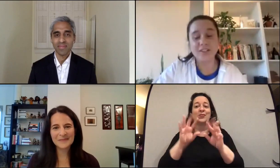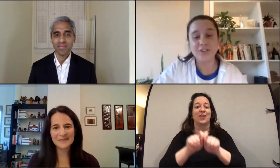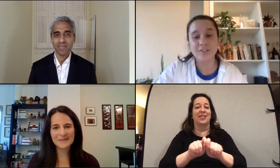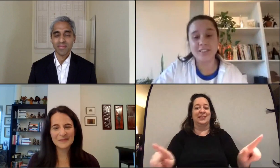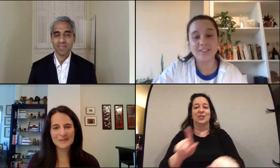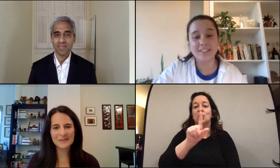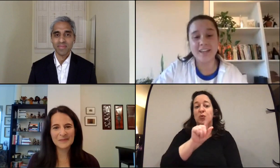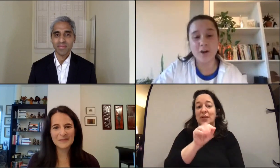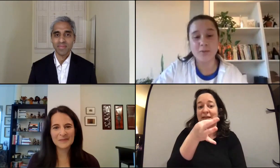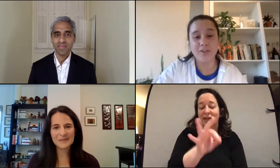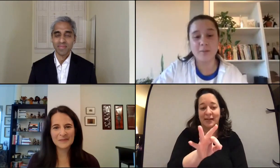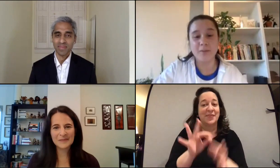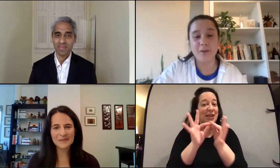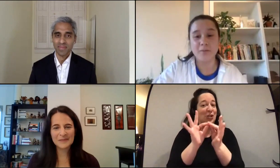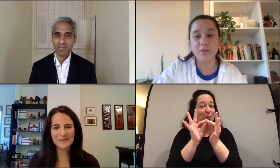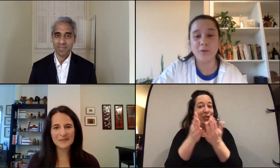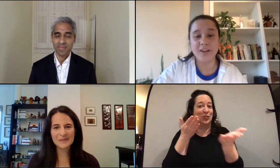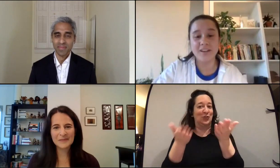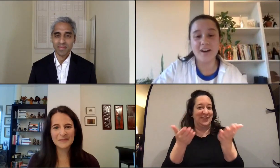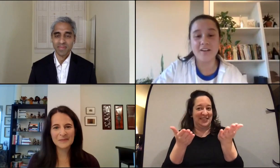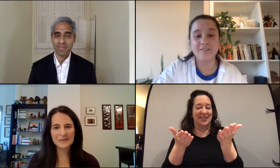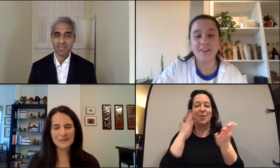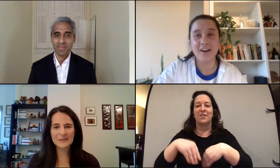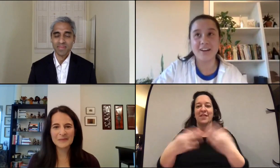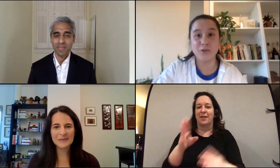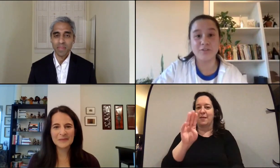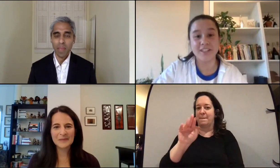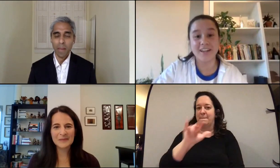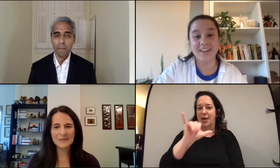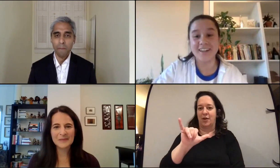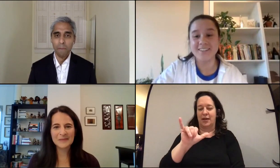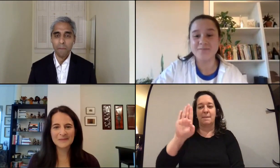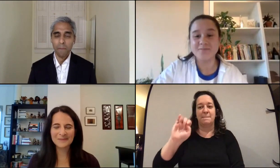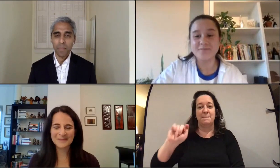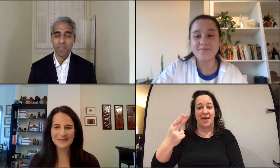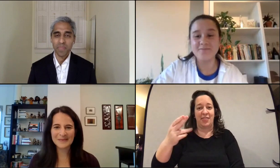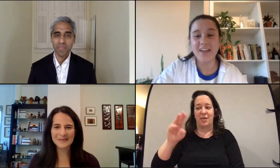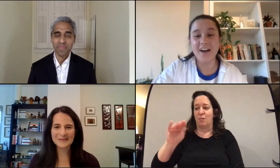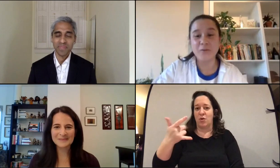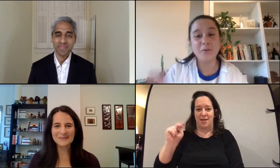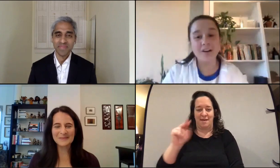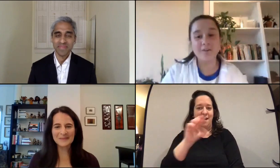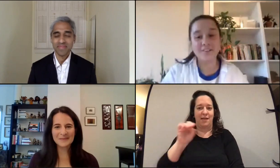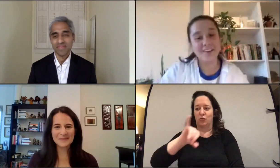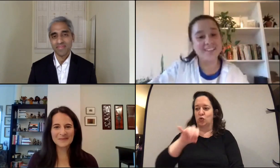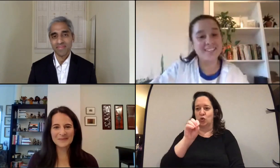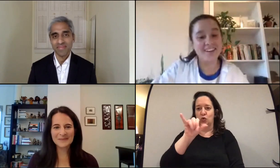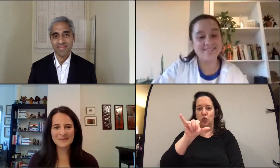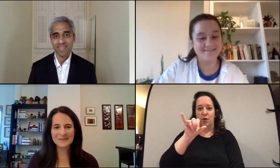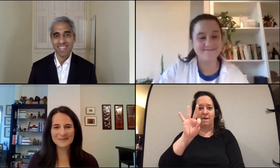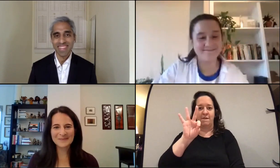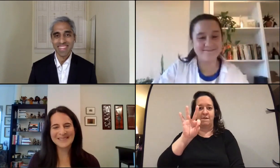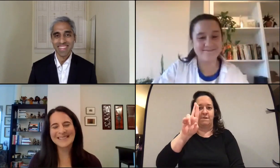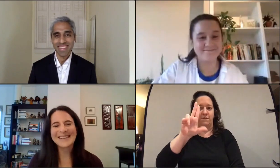Interpreting services tonight are provided by Mary Beth Morgan of uh joyful signing. Uh you're welcome Vivek and